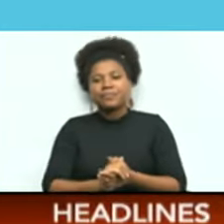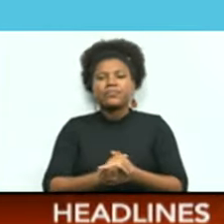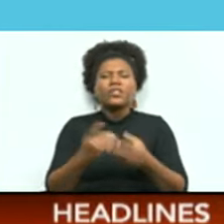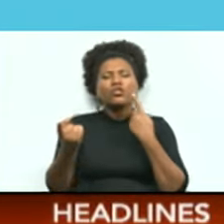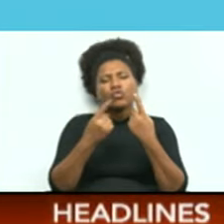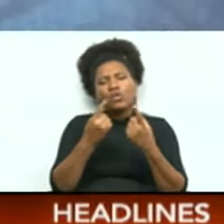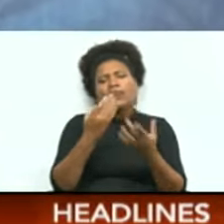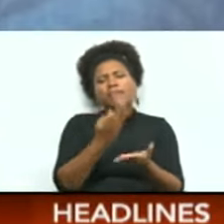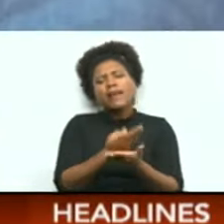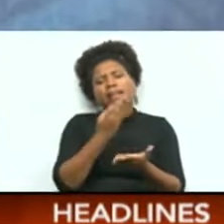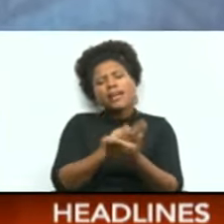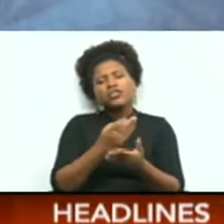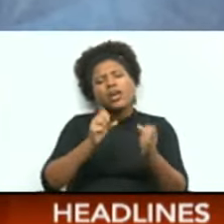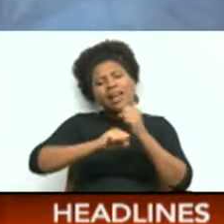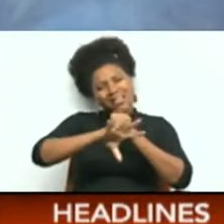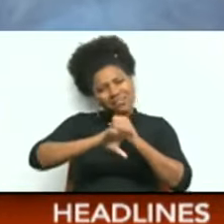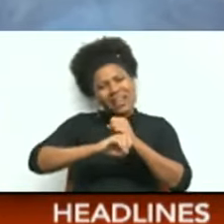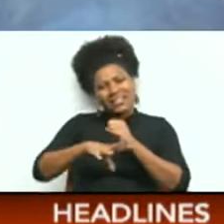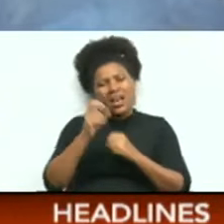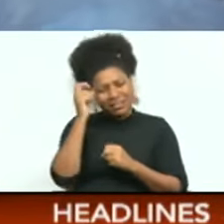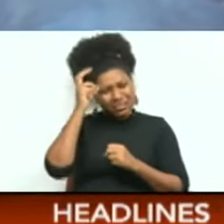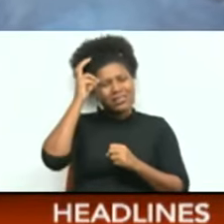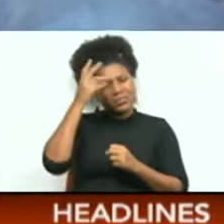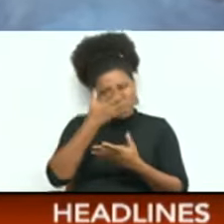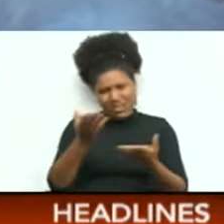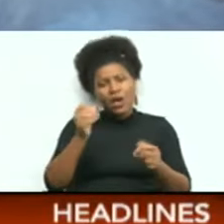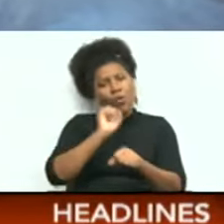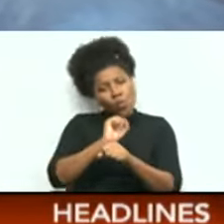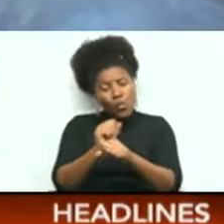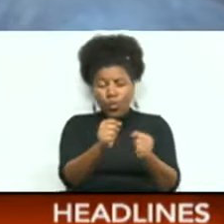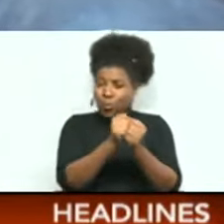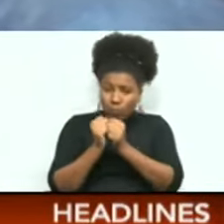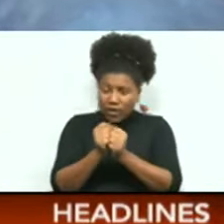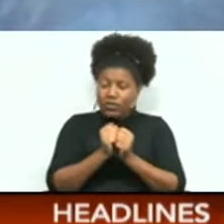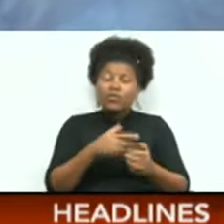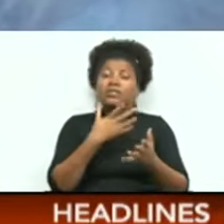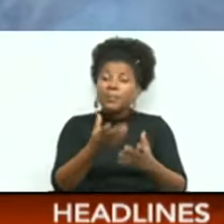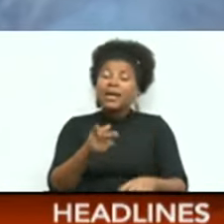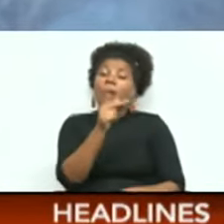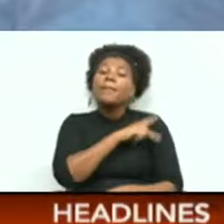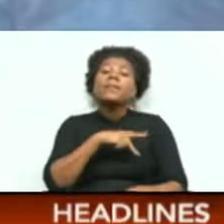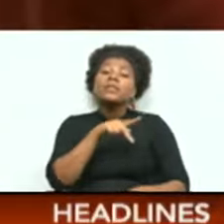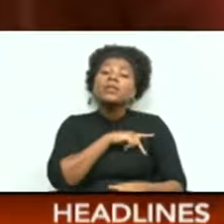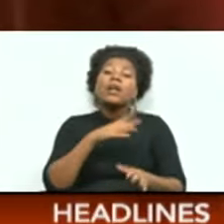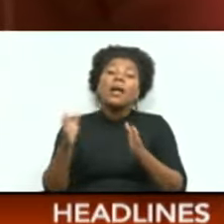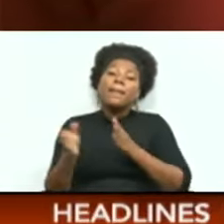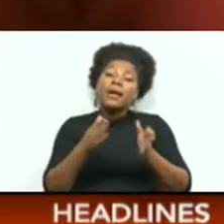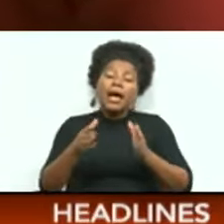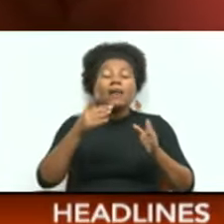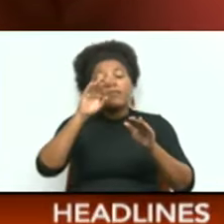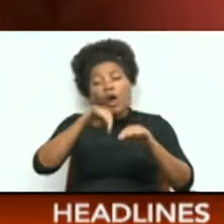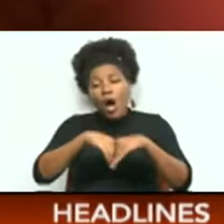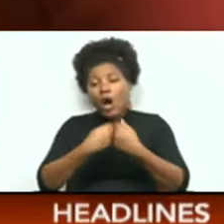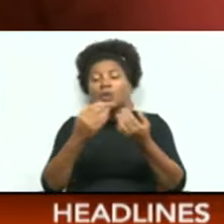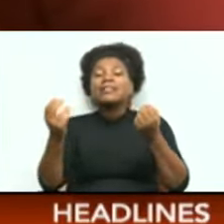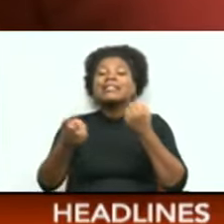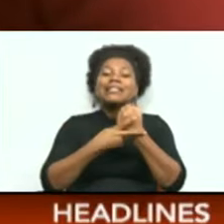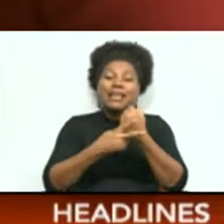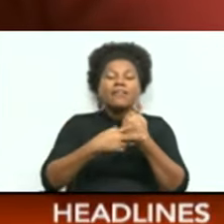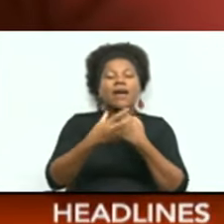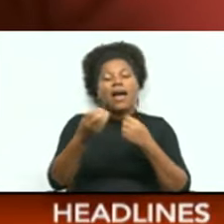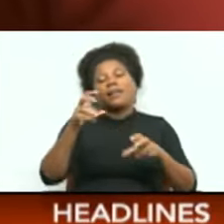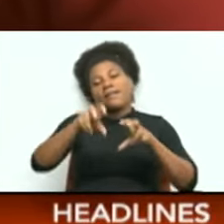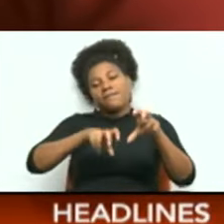financial advisor. A financial advisor can work with you to create a personalized plan for how to save and invest your money,